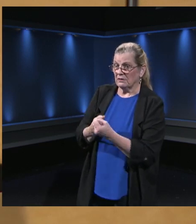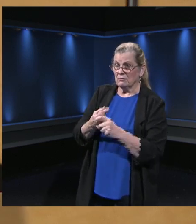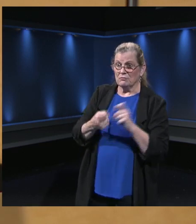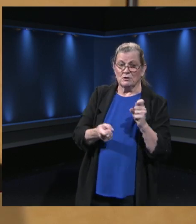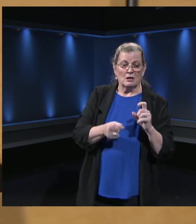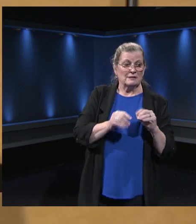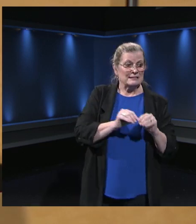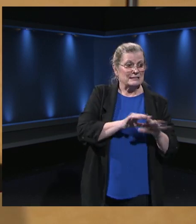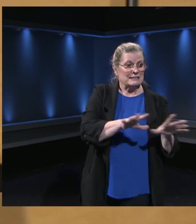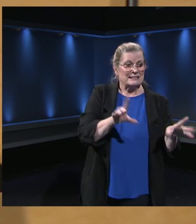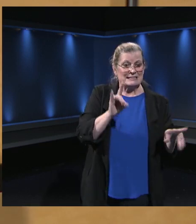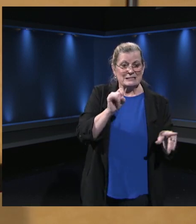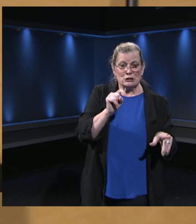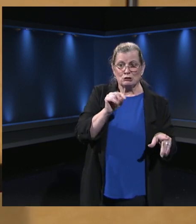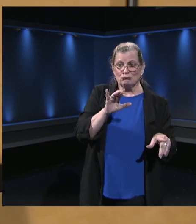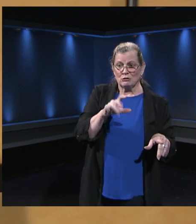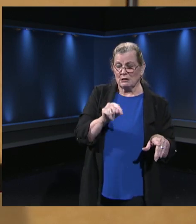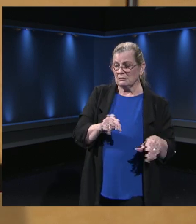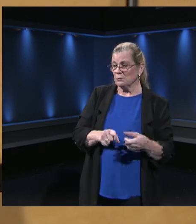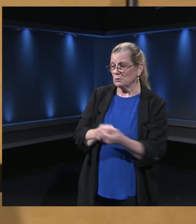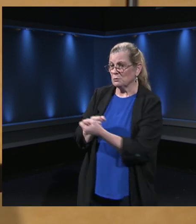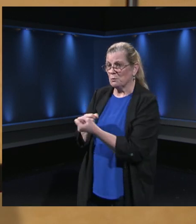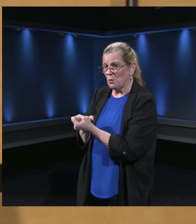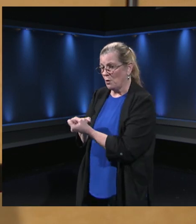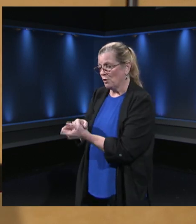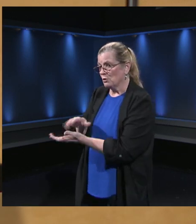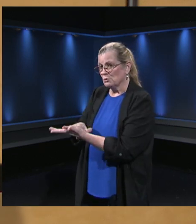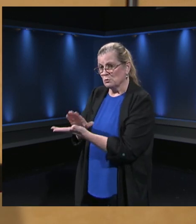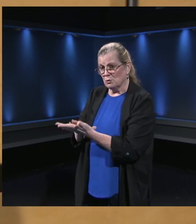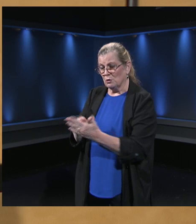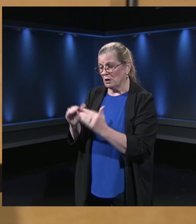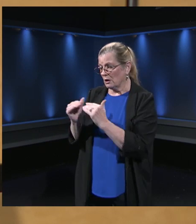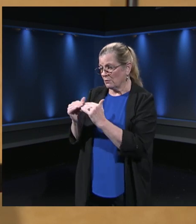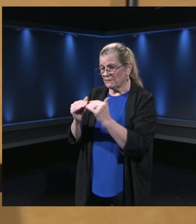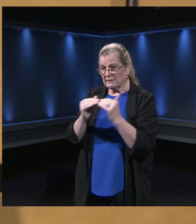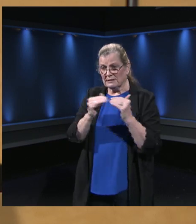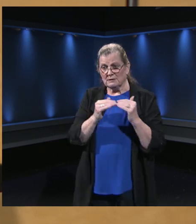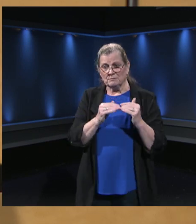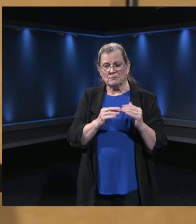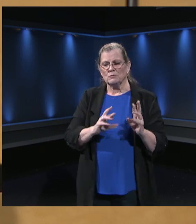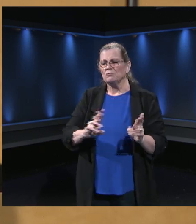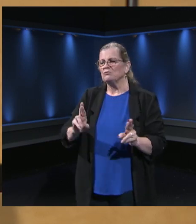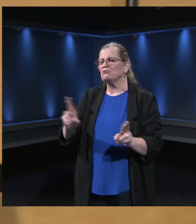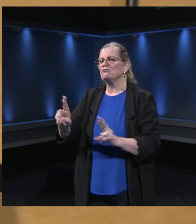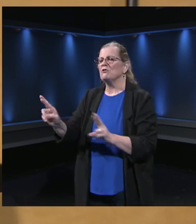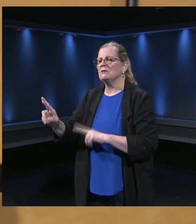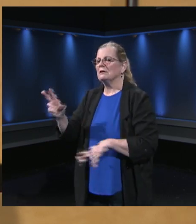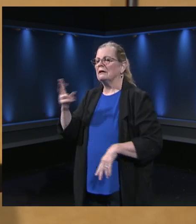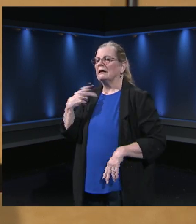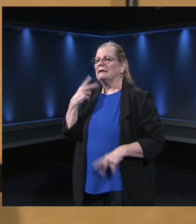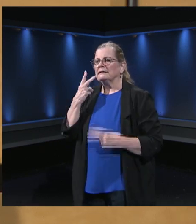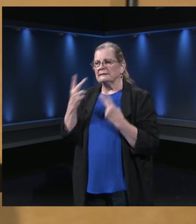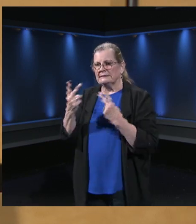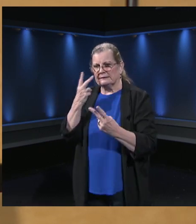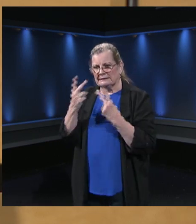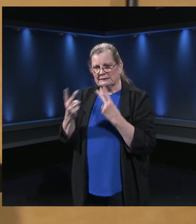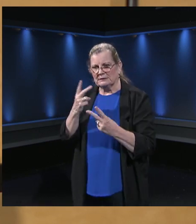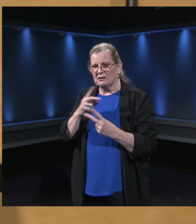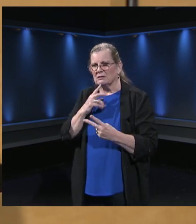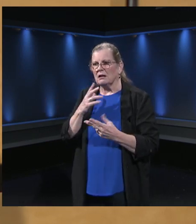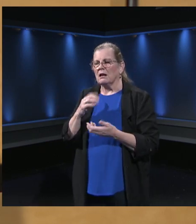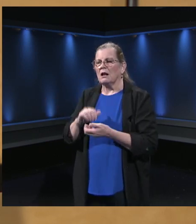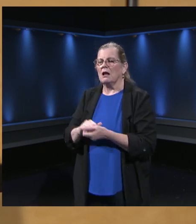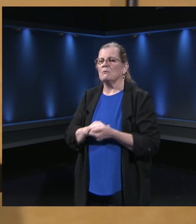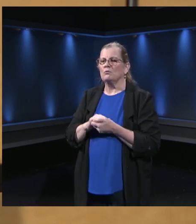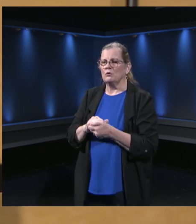enable us to function at the school level in a proactive capacity. I have seen such collaboration in our